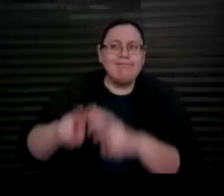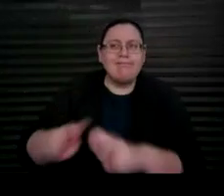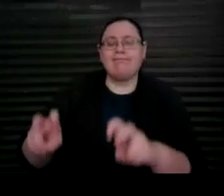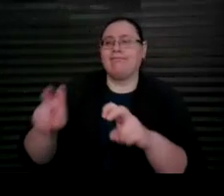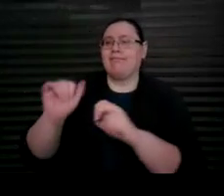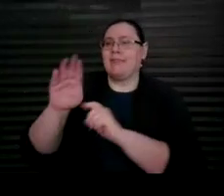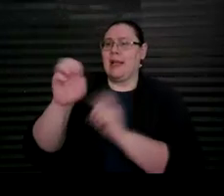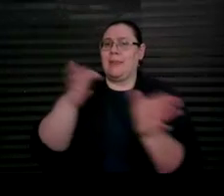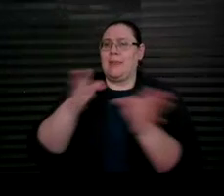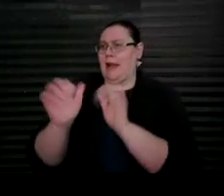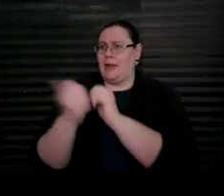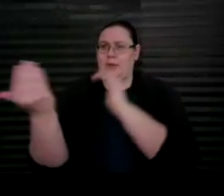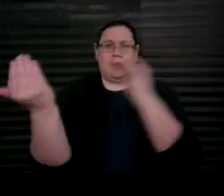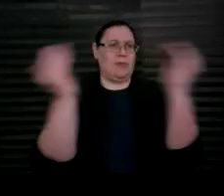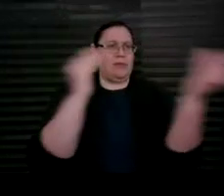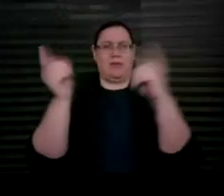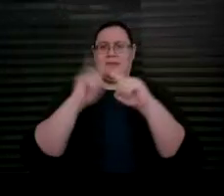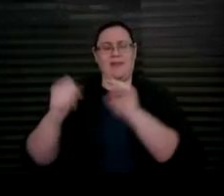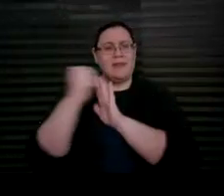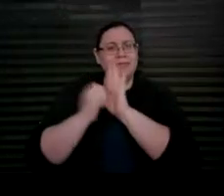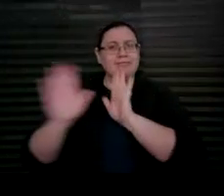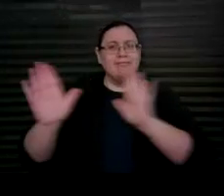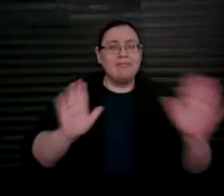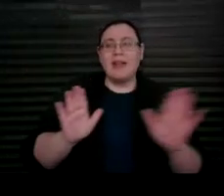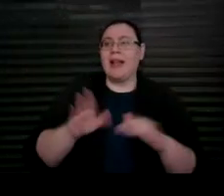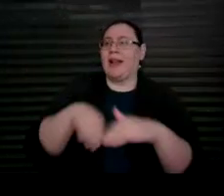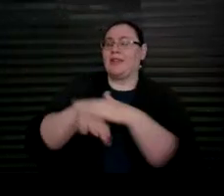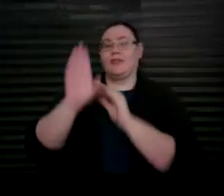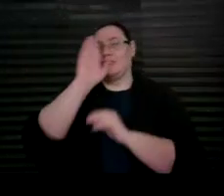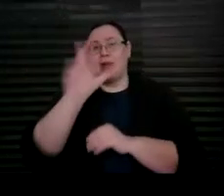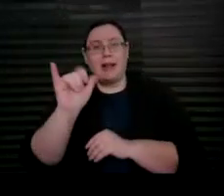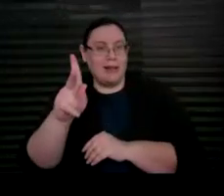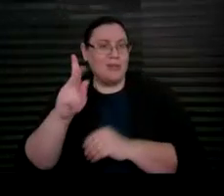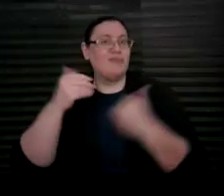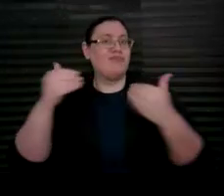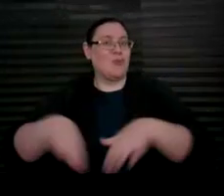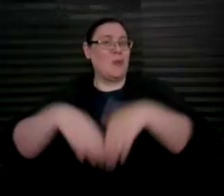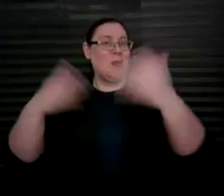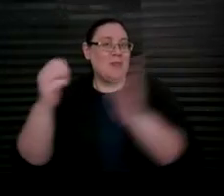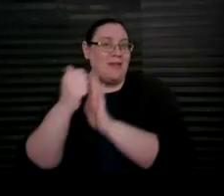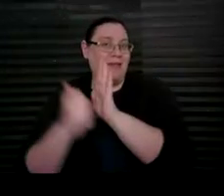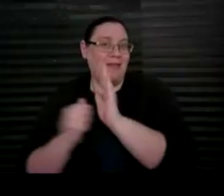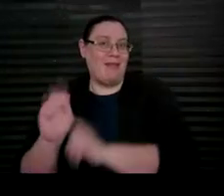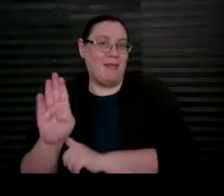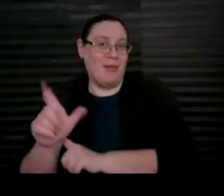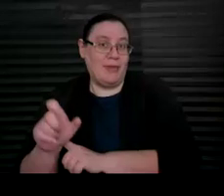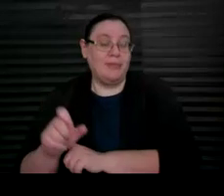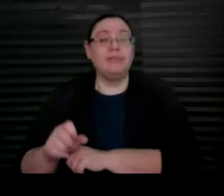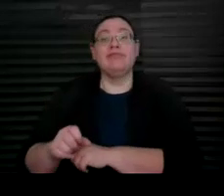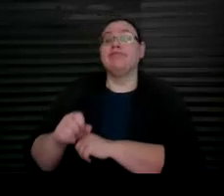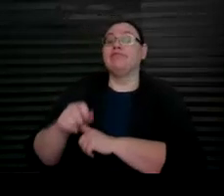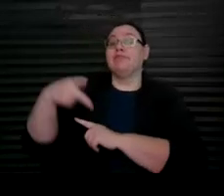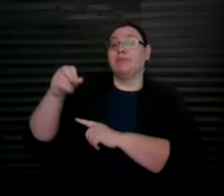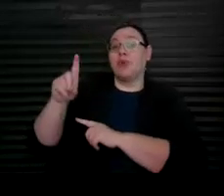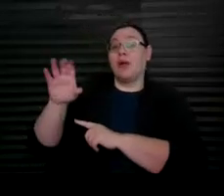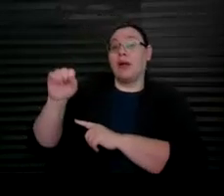tools, and to access direct links to open an ABLE account. ABLE Podcasts, webinars,